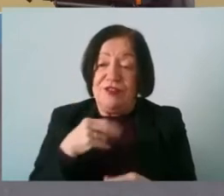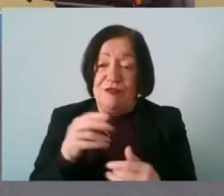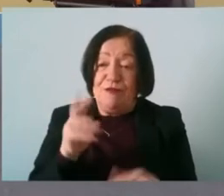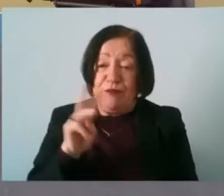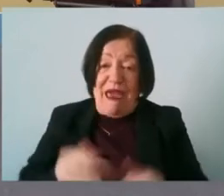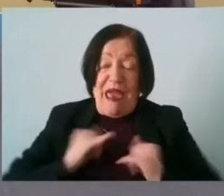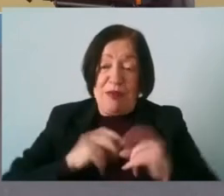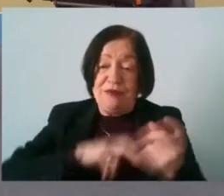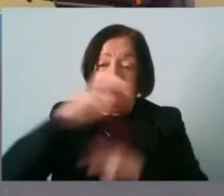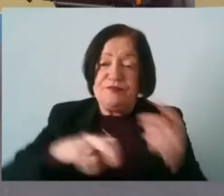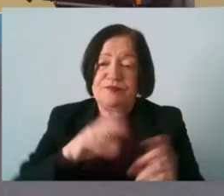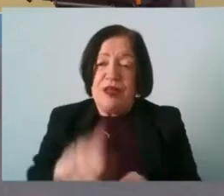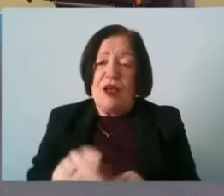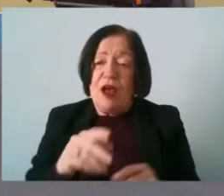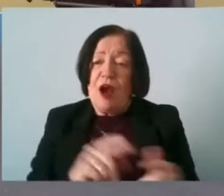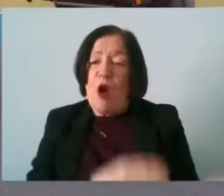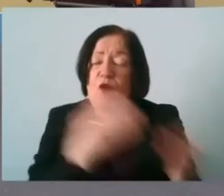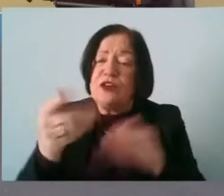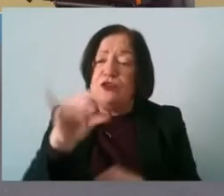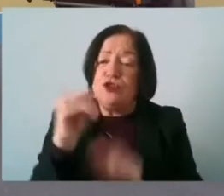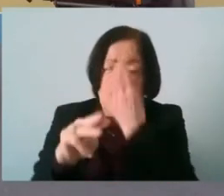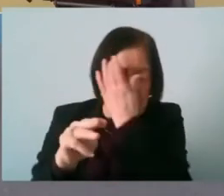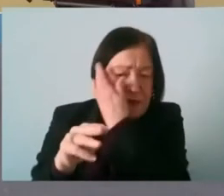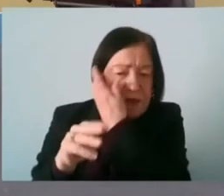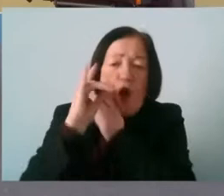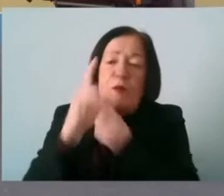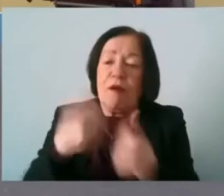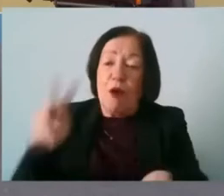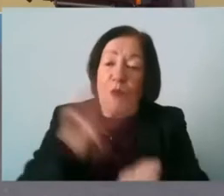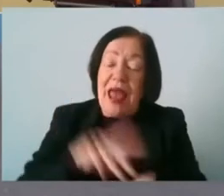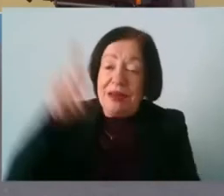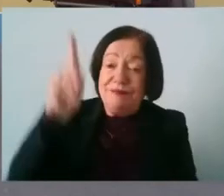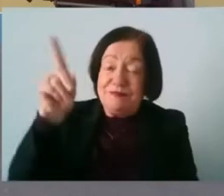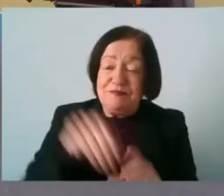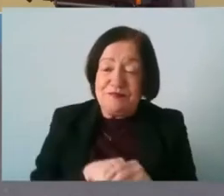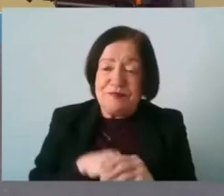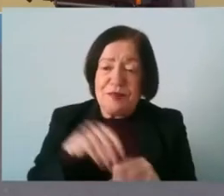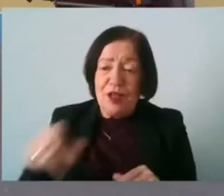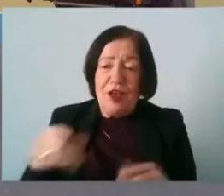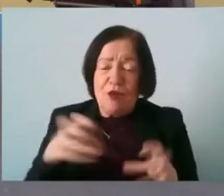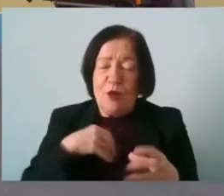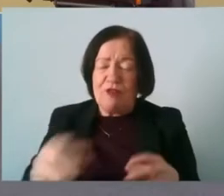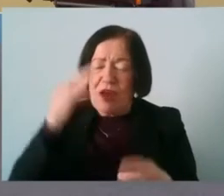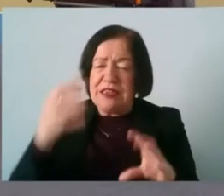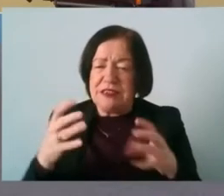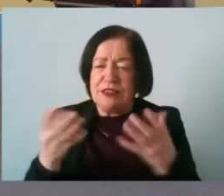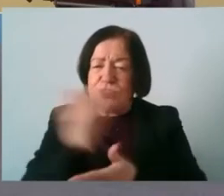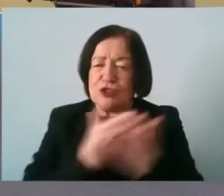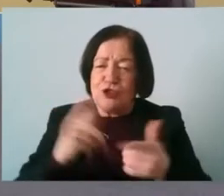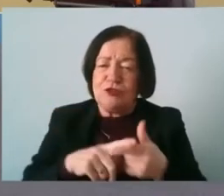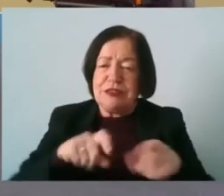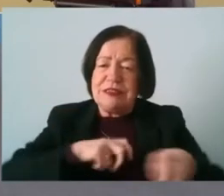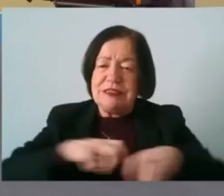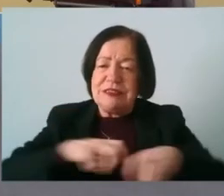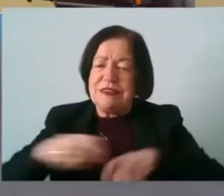jim um over to you um i hope you're getting on very well up there um football we had a great discussion about football and soccer and identity